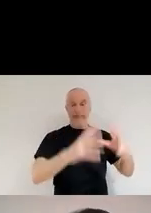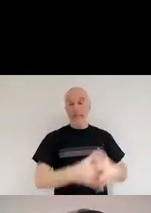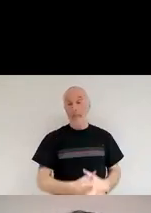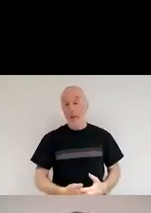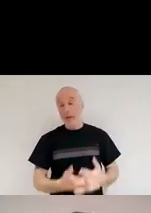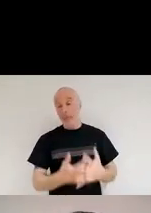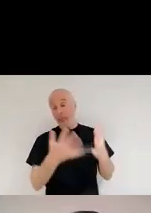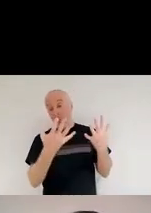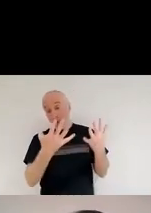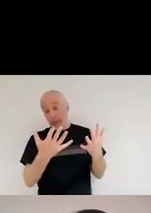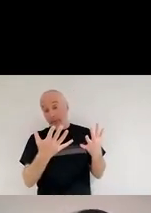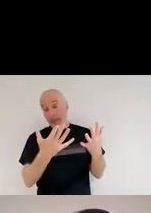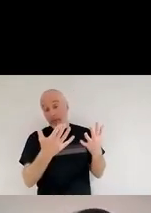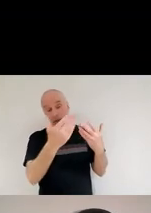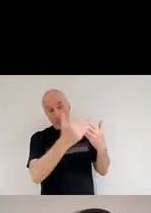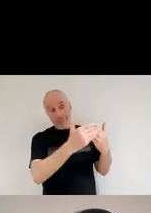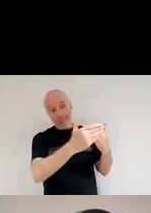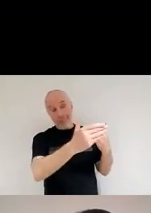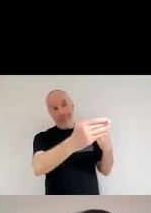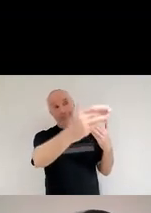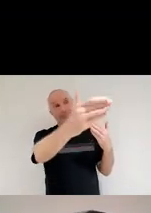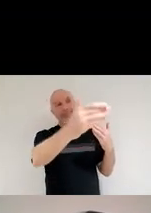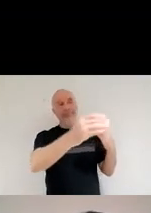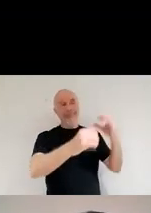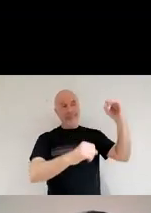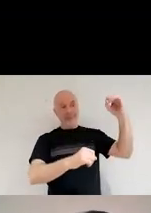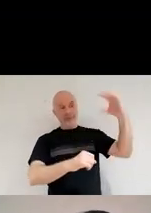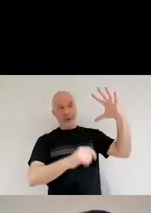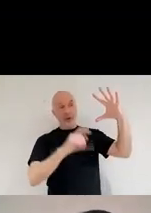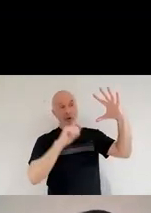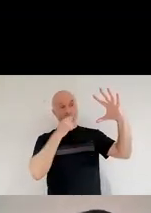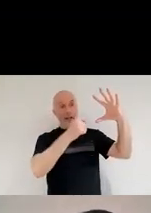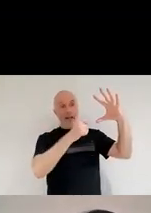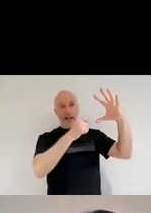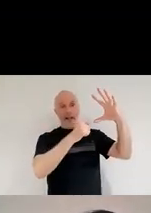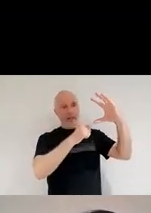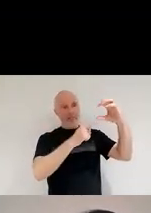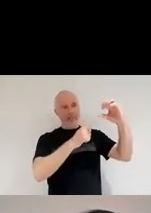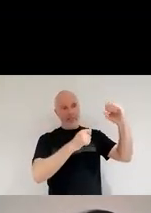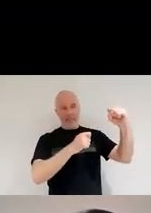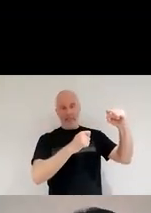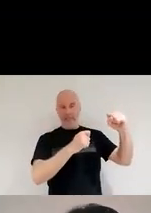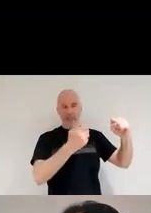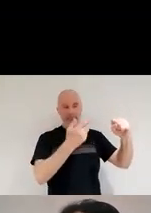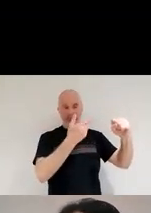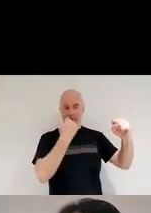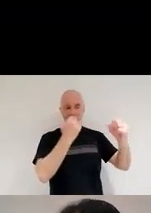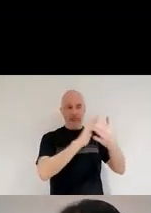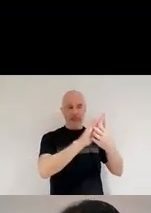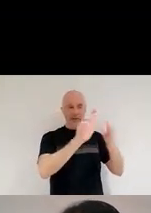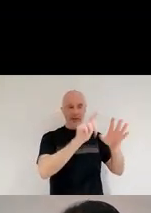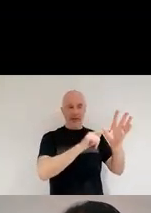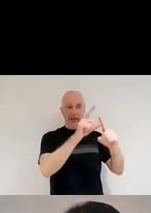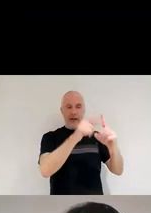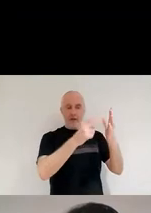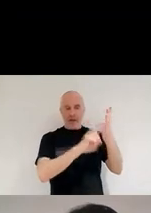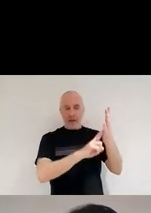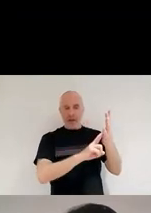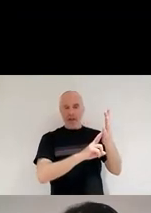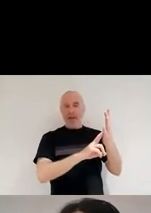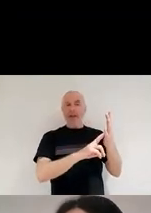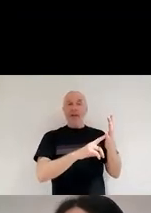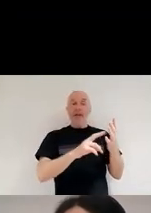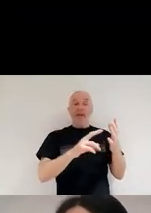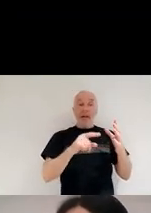the sun is going to run out of hydrogen in the core. And at that point, the sun is going to start contracting and releasing a lot of energy